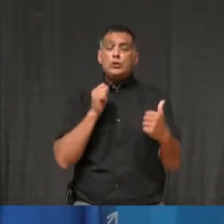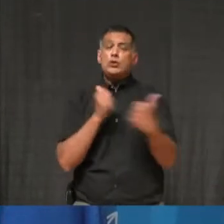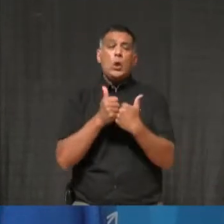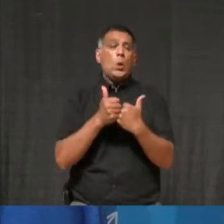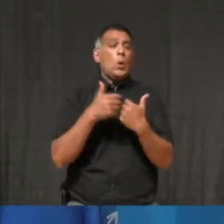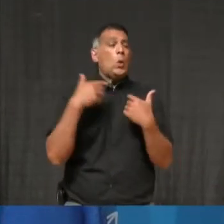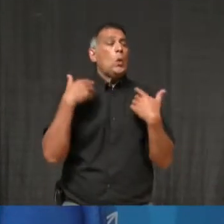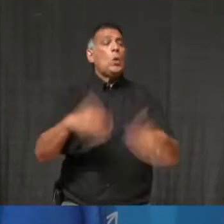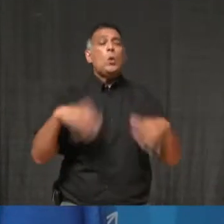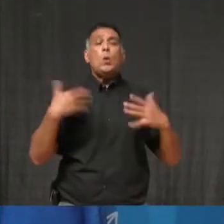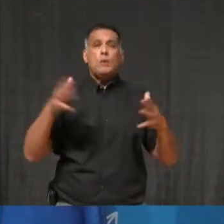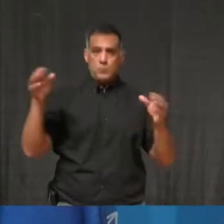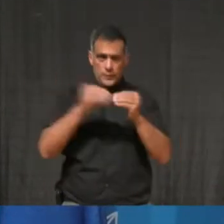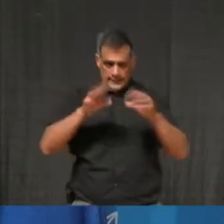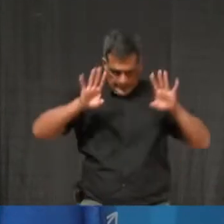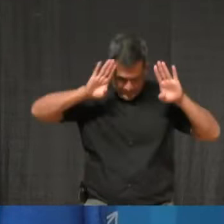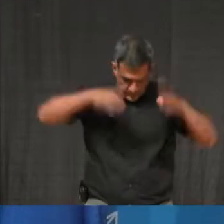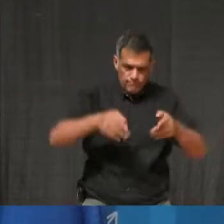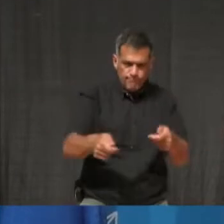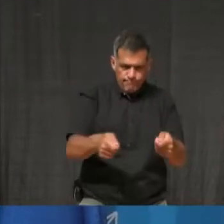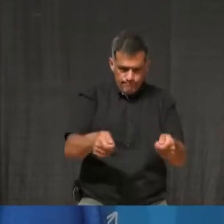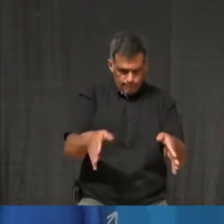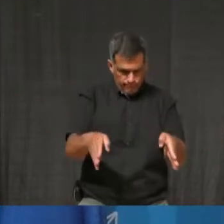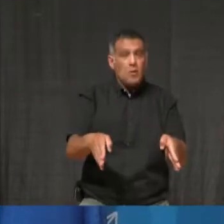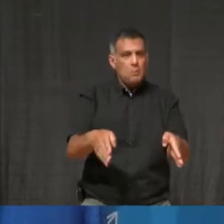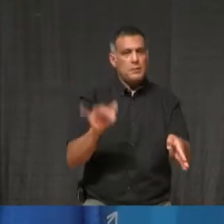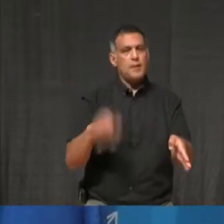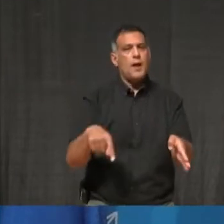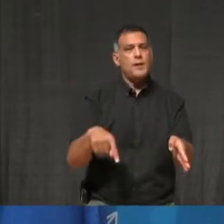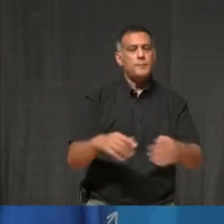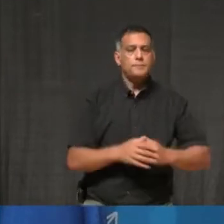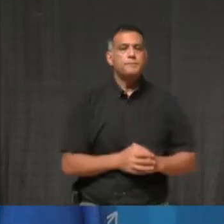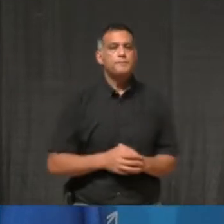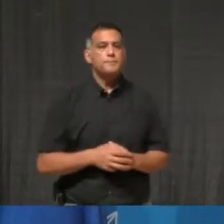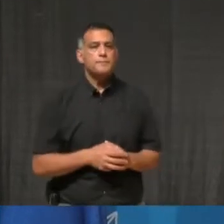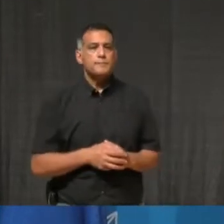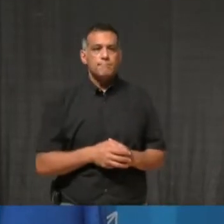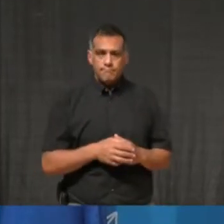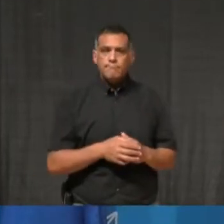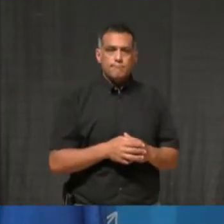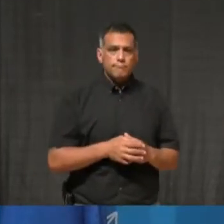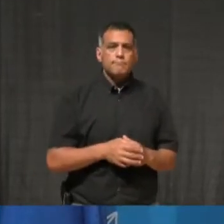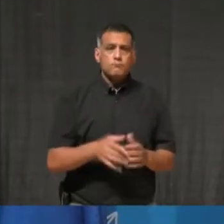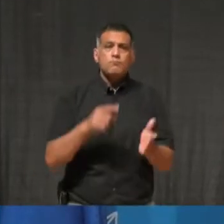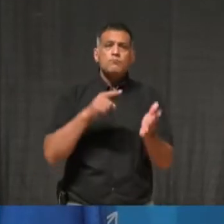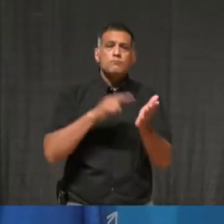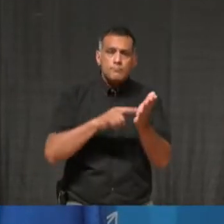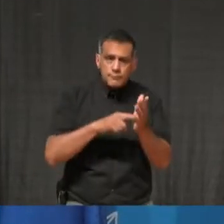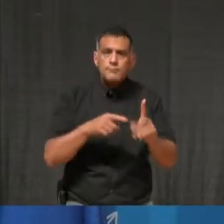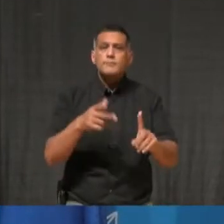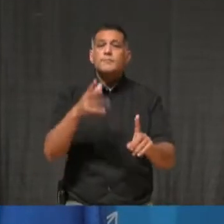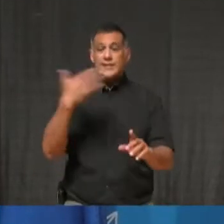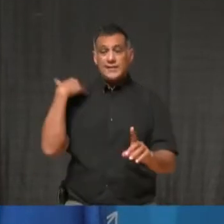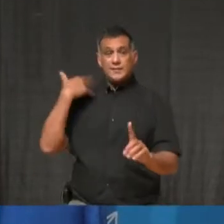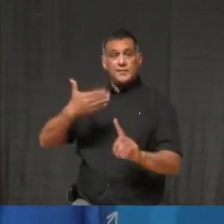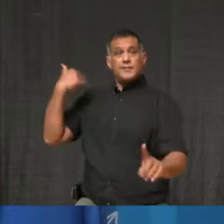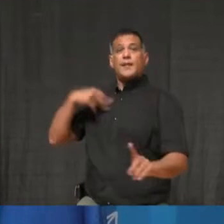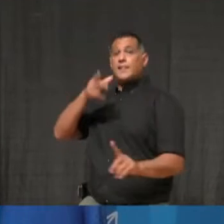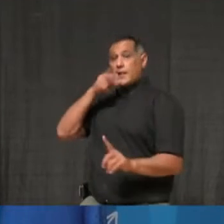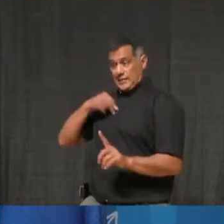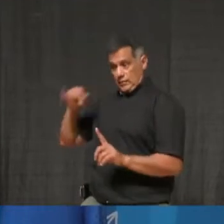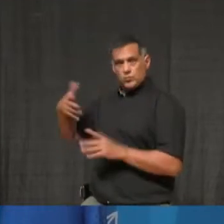initial findings suggest that spread from social gatherings around Thanksgiving pushed us into the second wave.